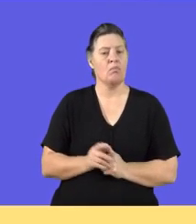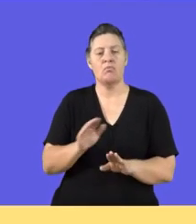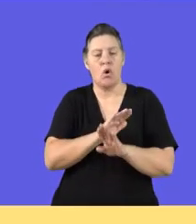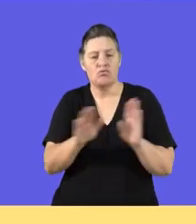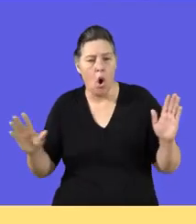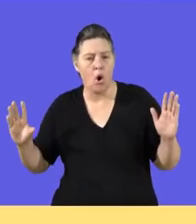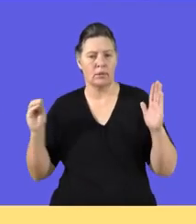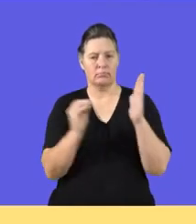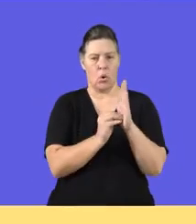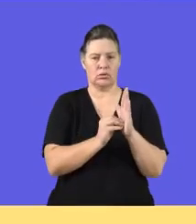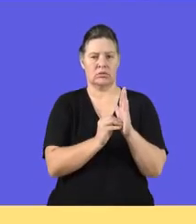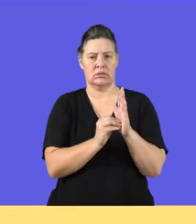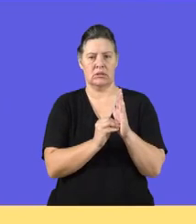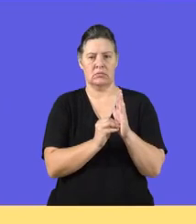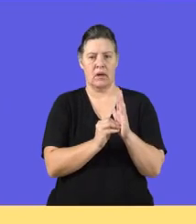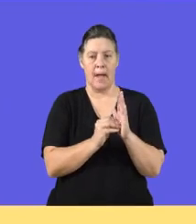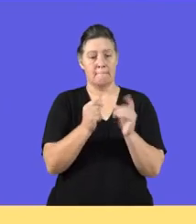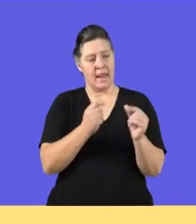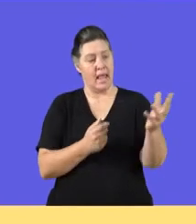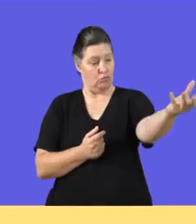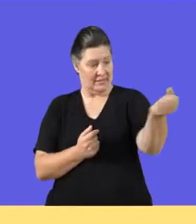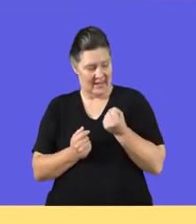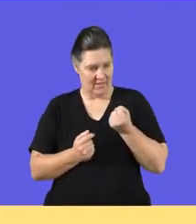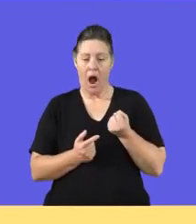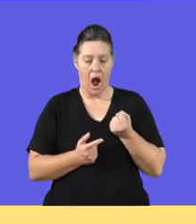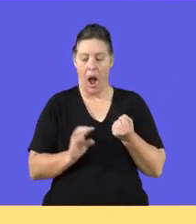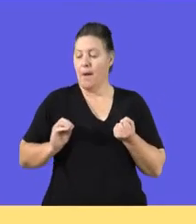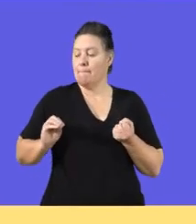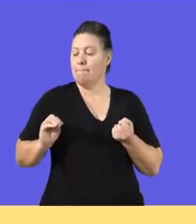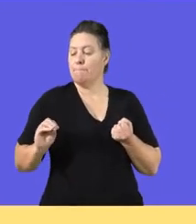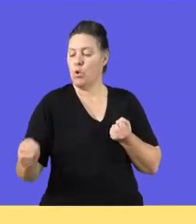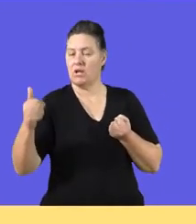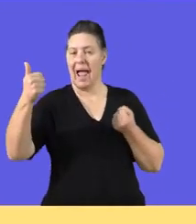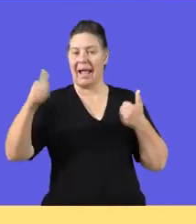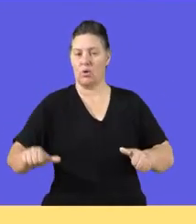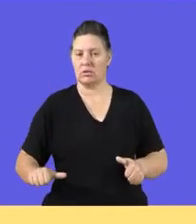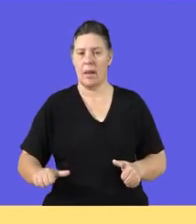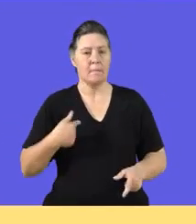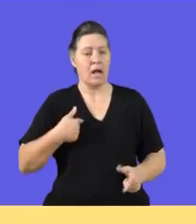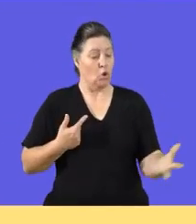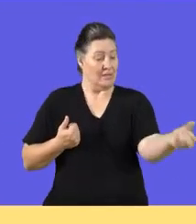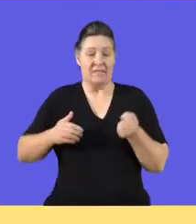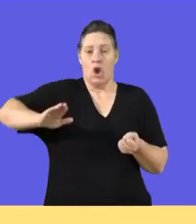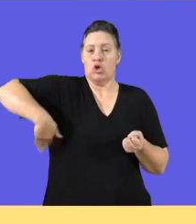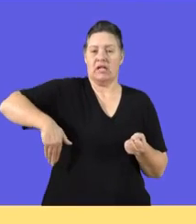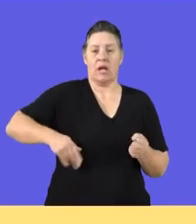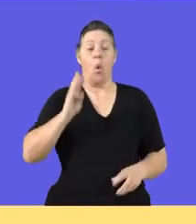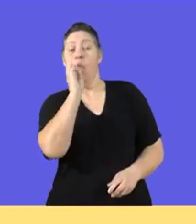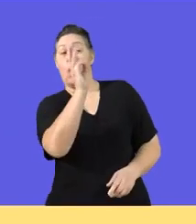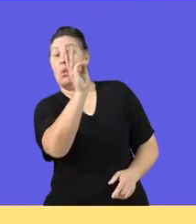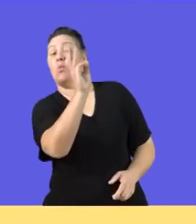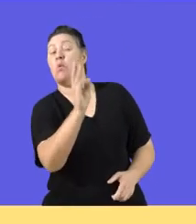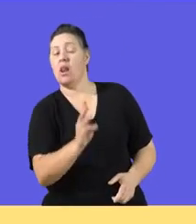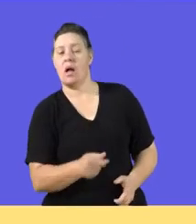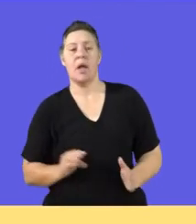We must not record any income unless we have received it, all right?